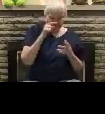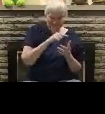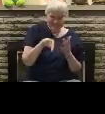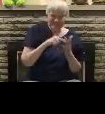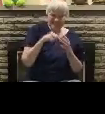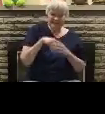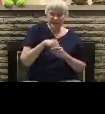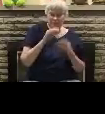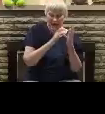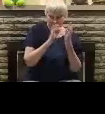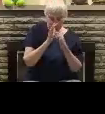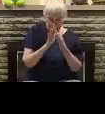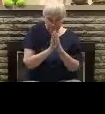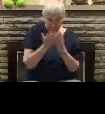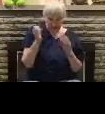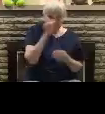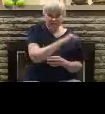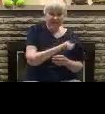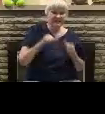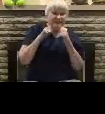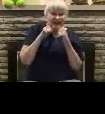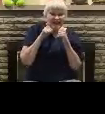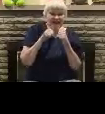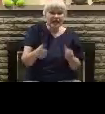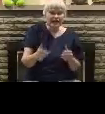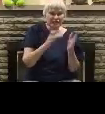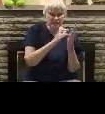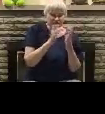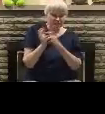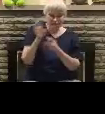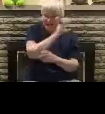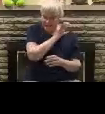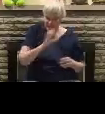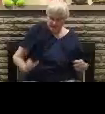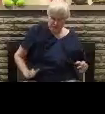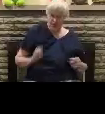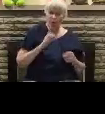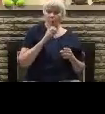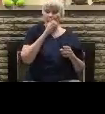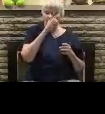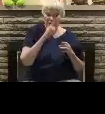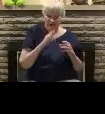And they are denying the only Lord God and our Lord Jesus Christ. Amen.